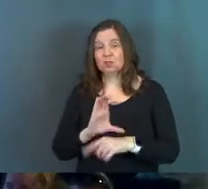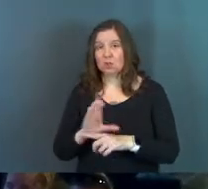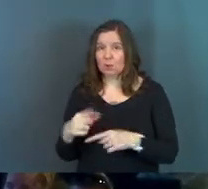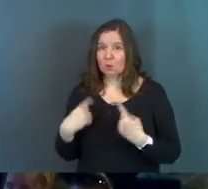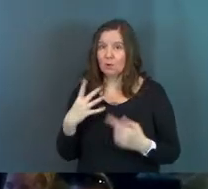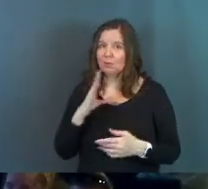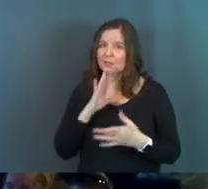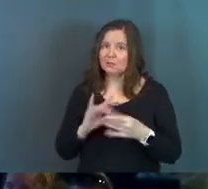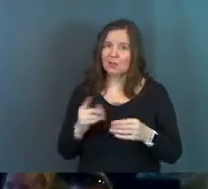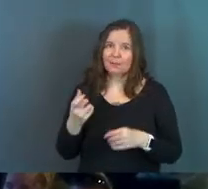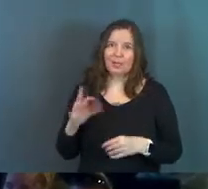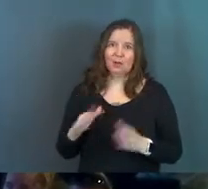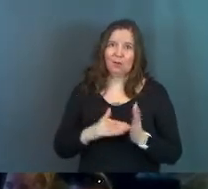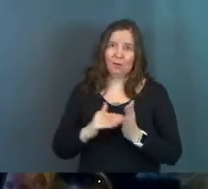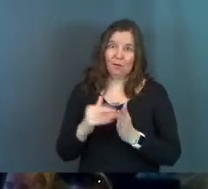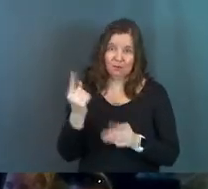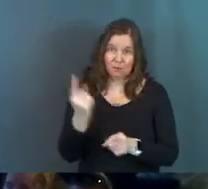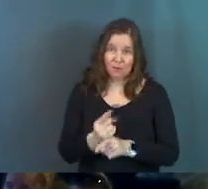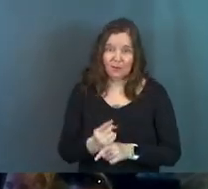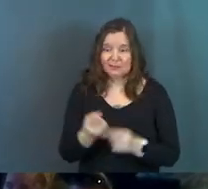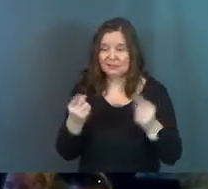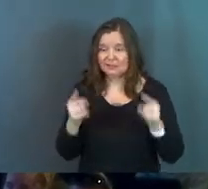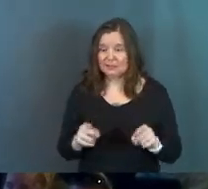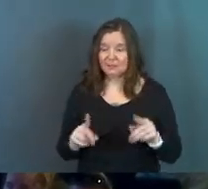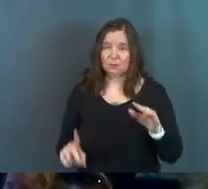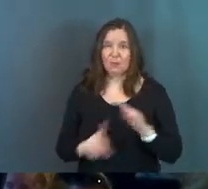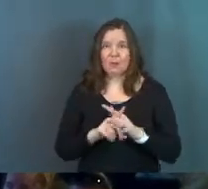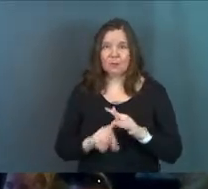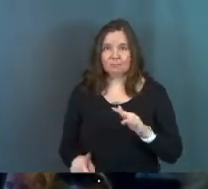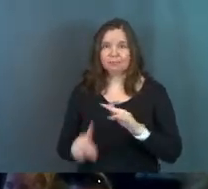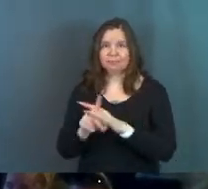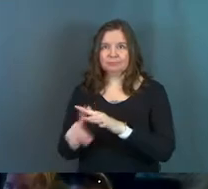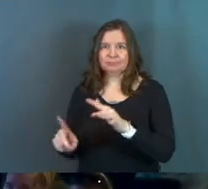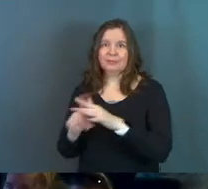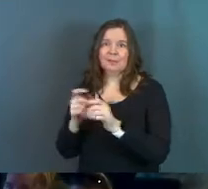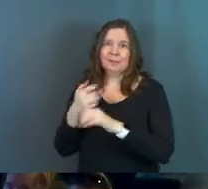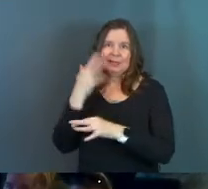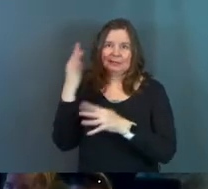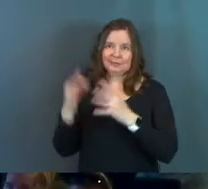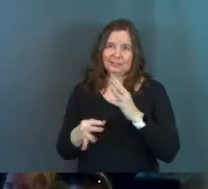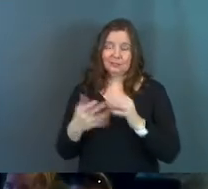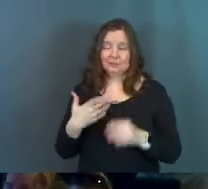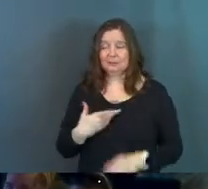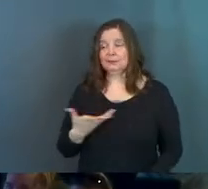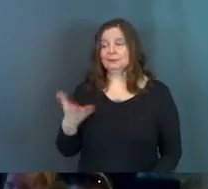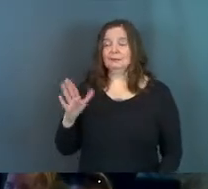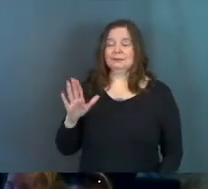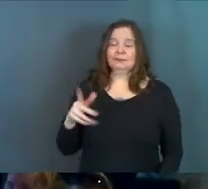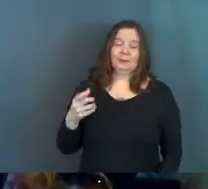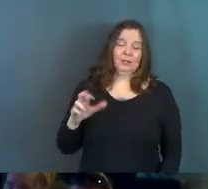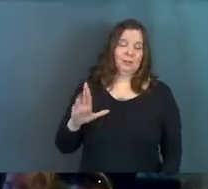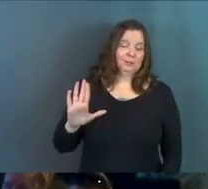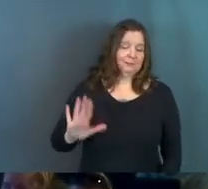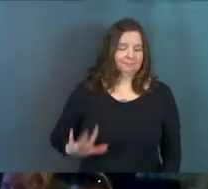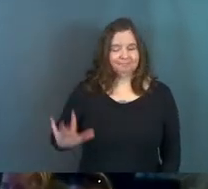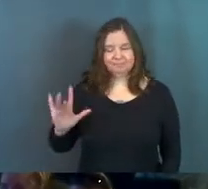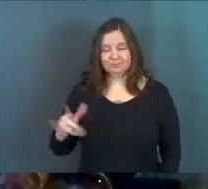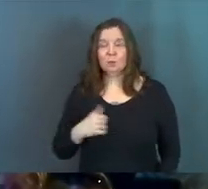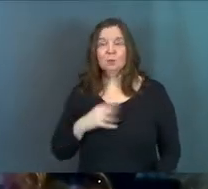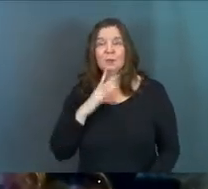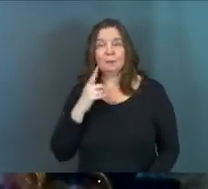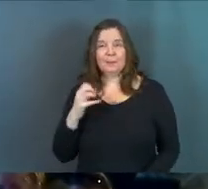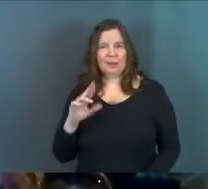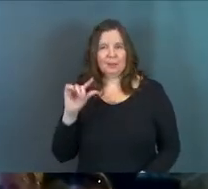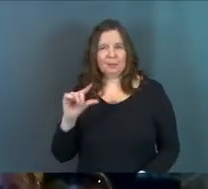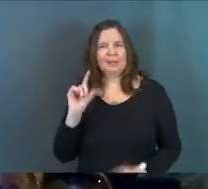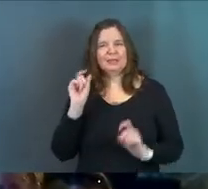church a while, we talk about Peter quite a bit, right? Peter just happens to pop up. He makes some choices that you're just like, there's Peter. You know what I mean? So we're going to talk about Peter